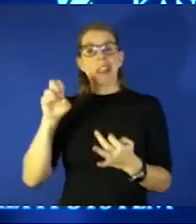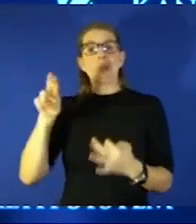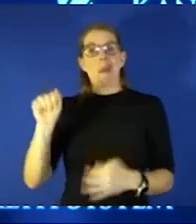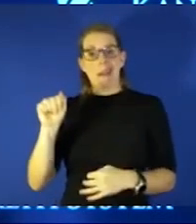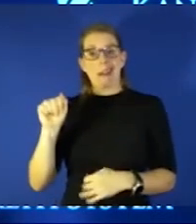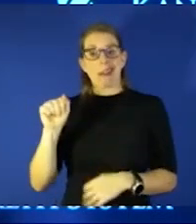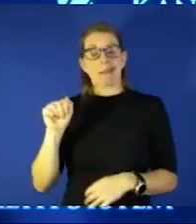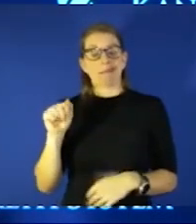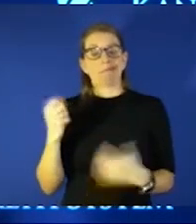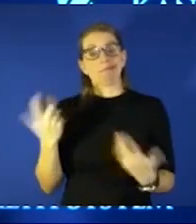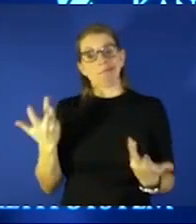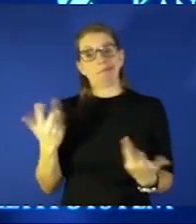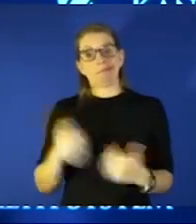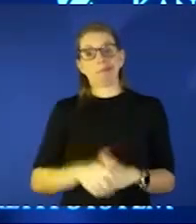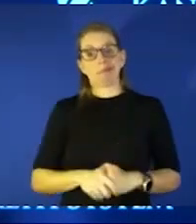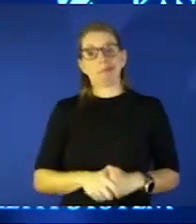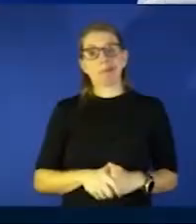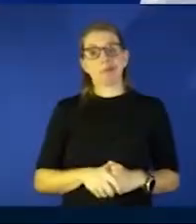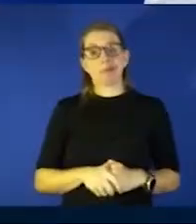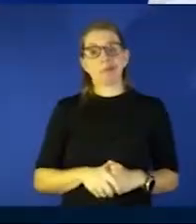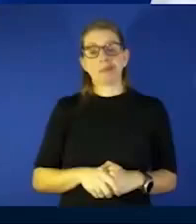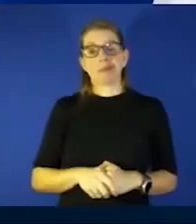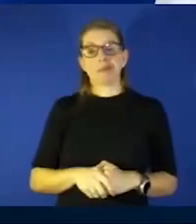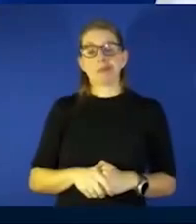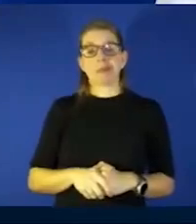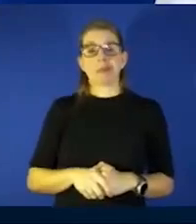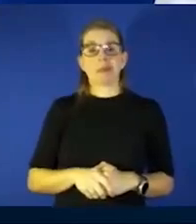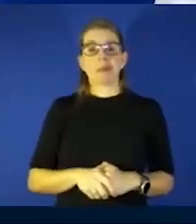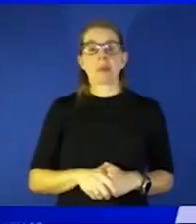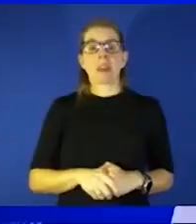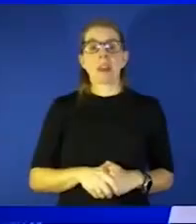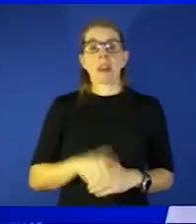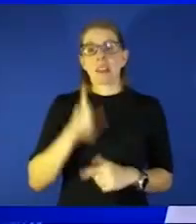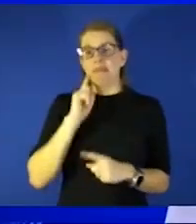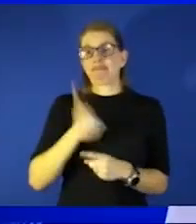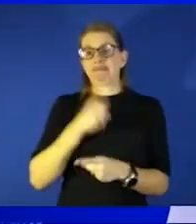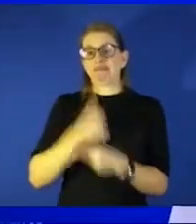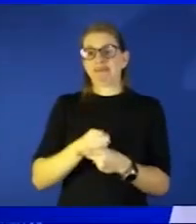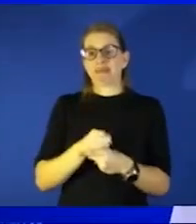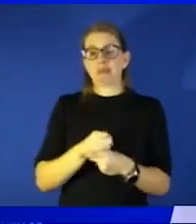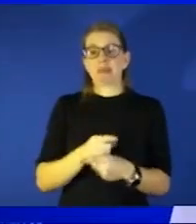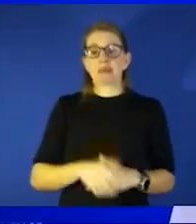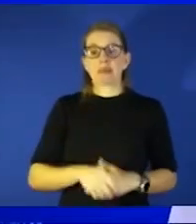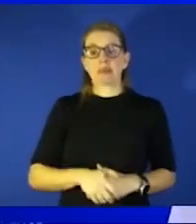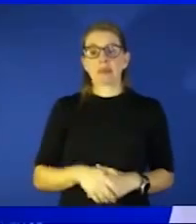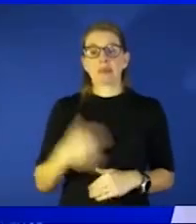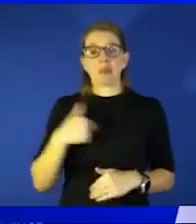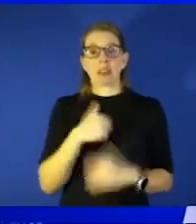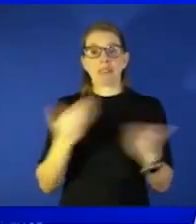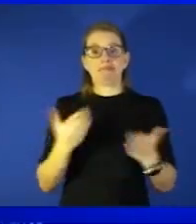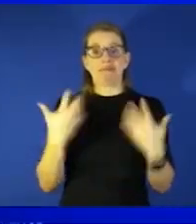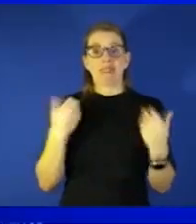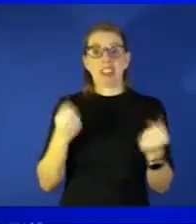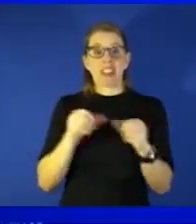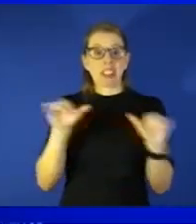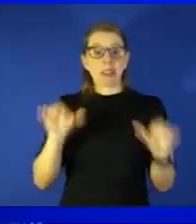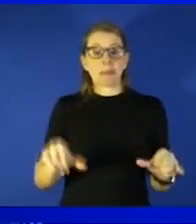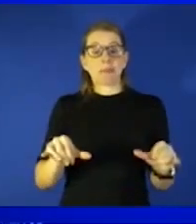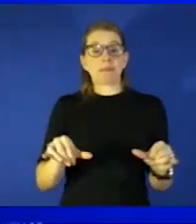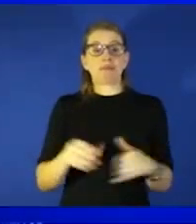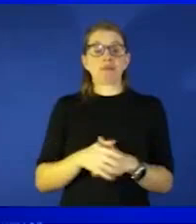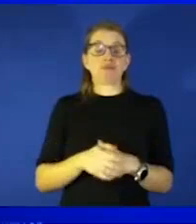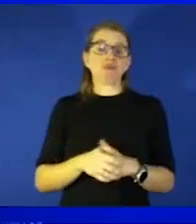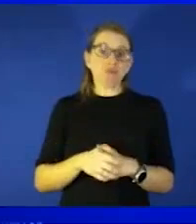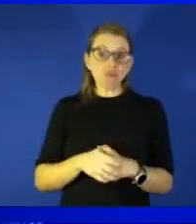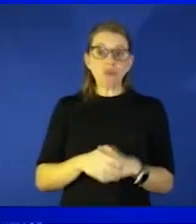dot com to be expanded i think yeah i think that's right you know we here at the health system you know really abide by and are